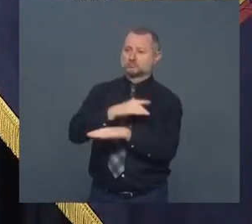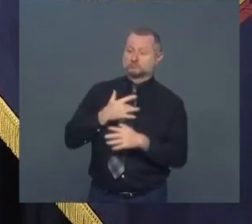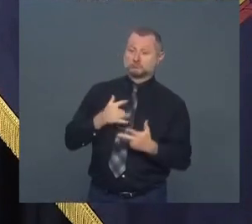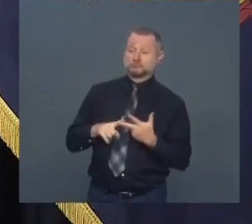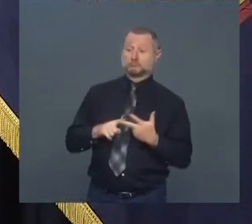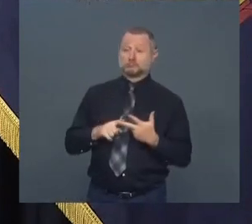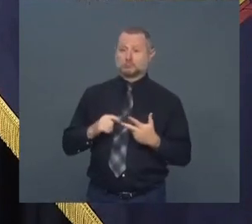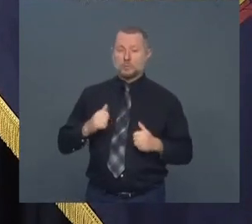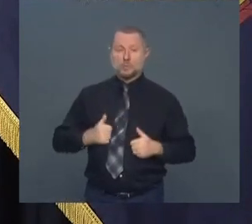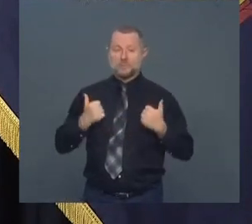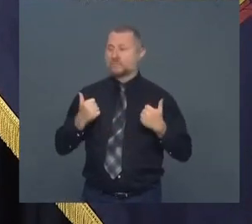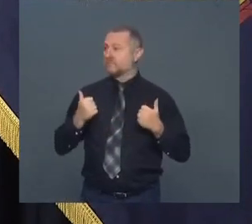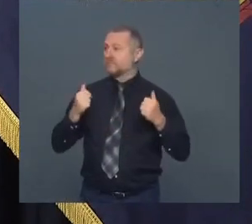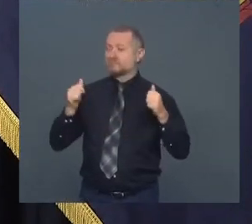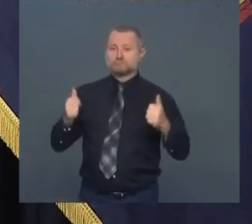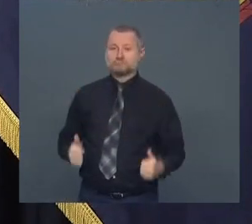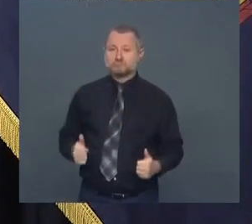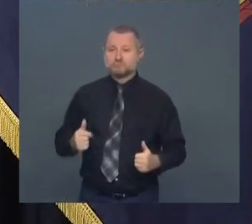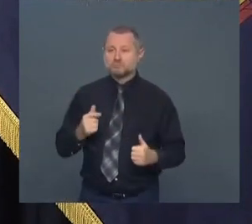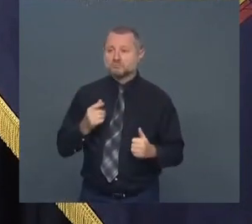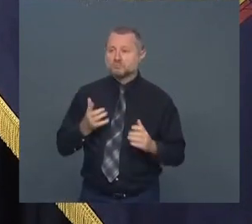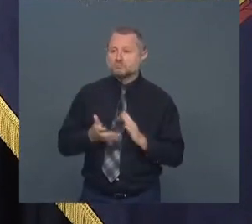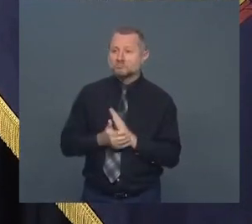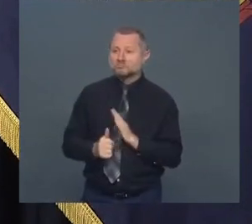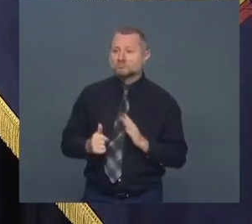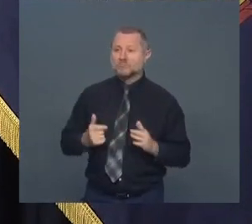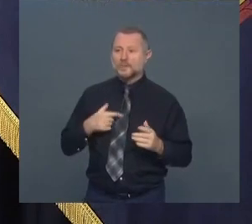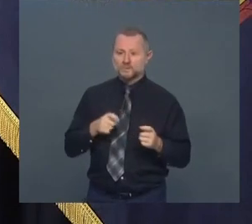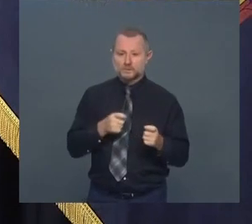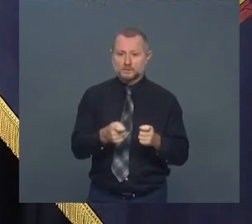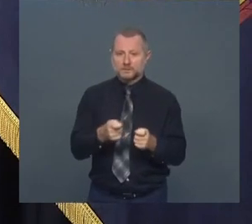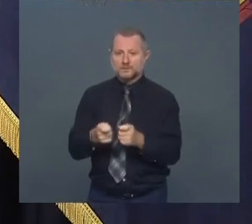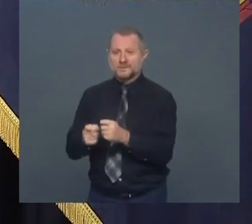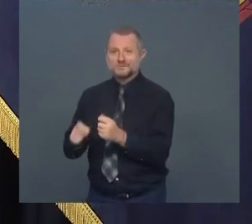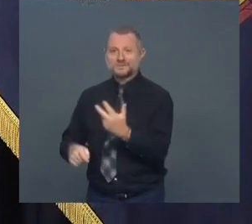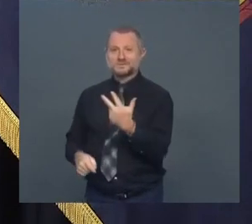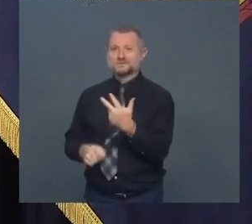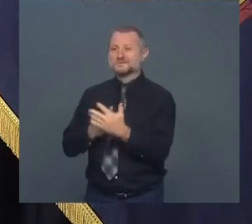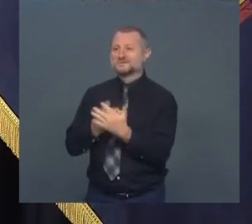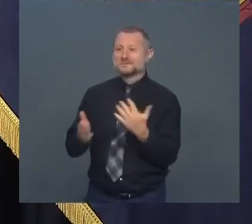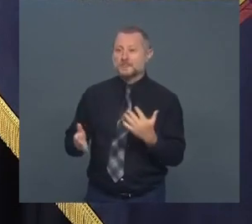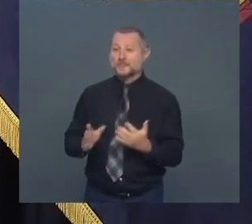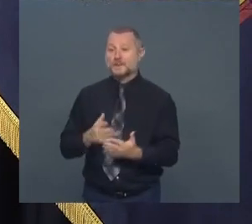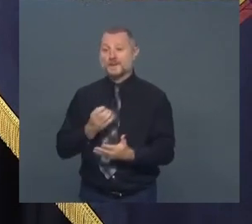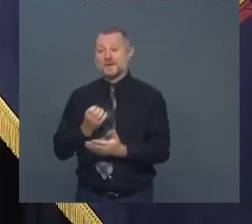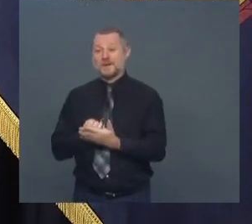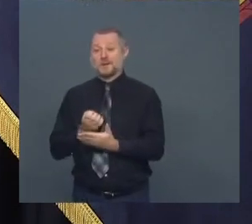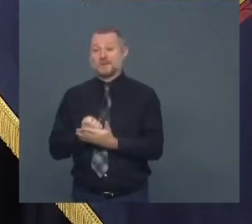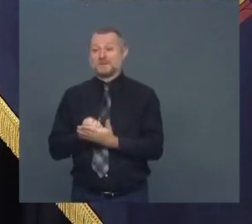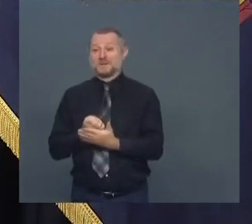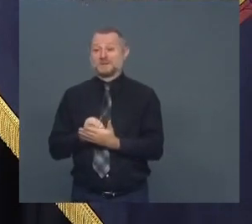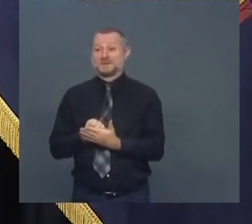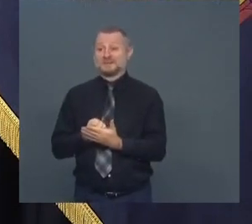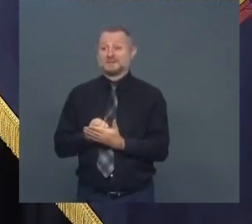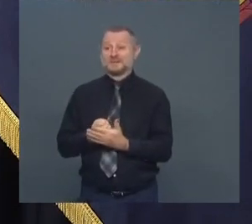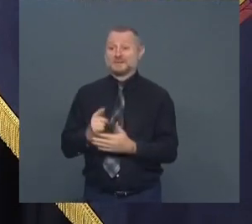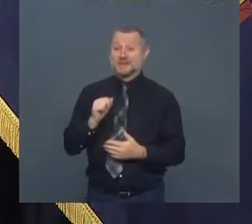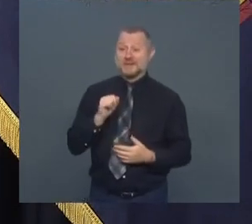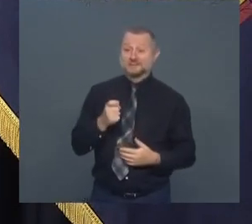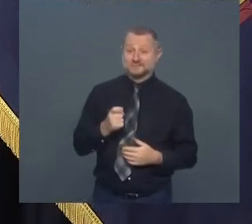On, so they all have to be managed. On the economics, tax increases.